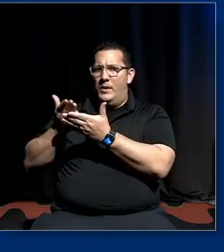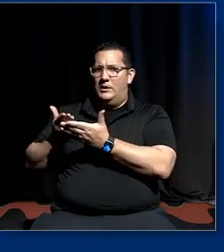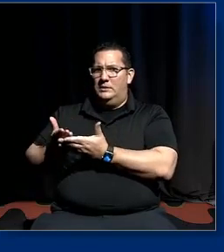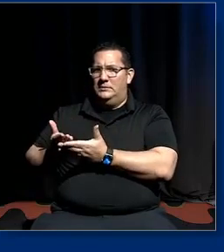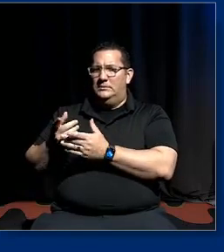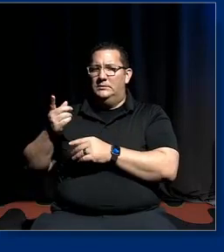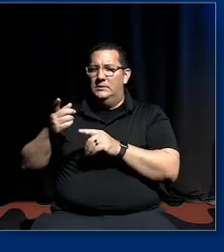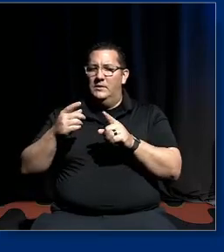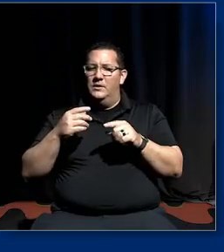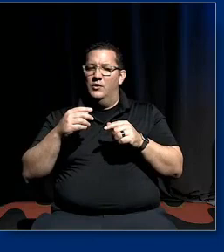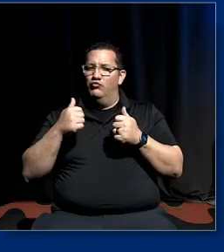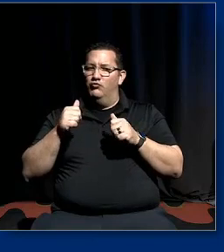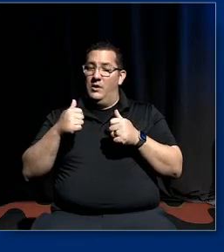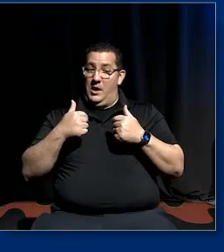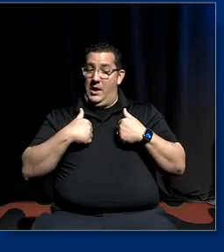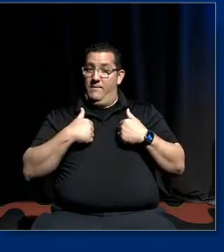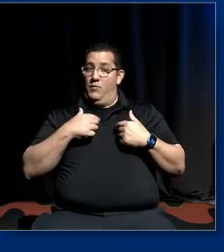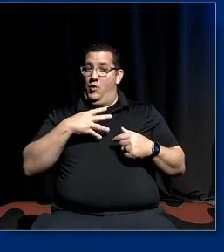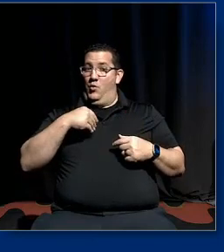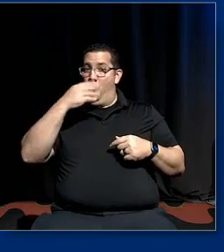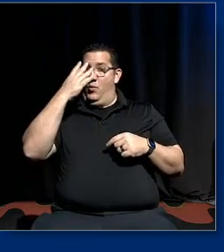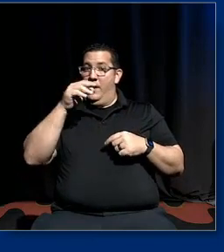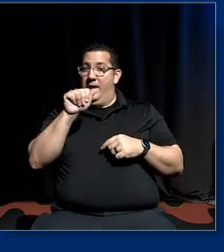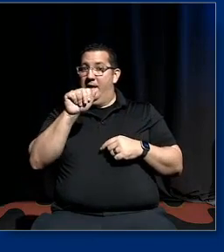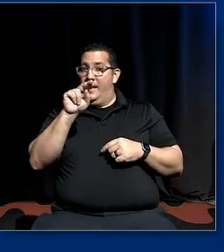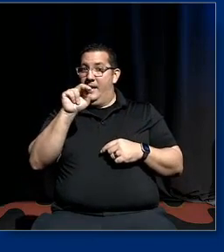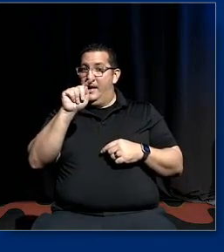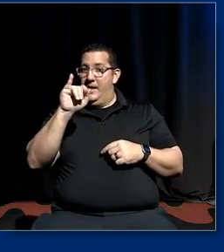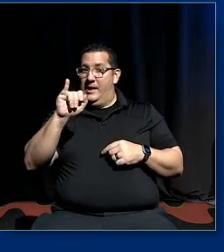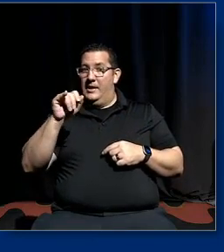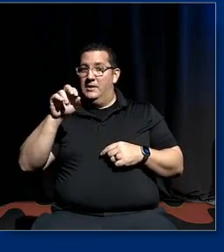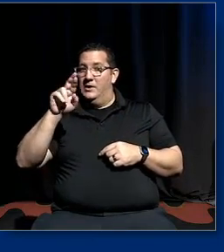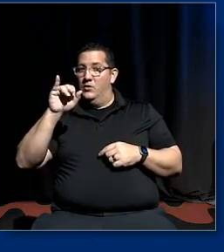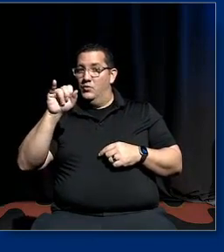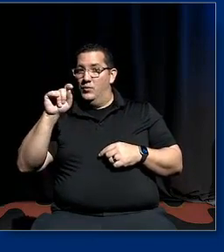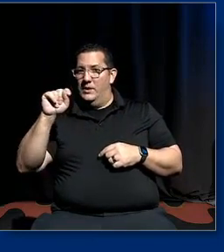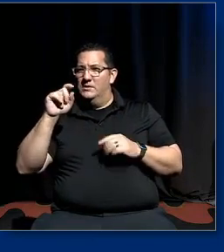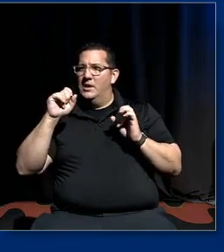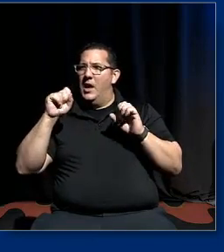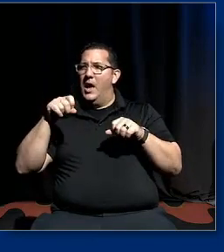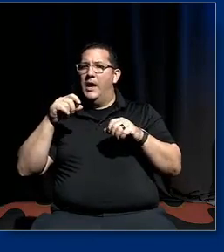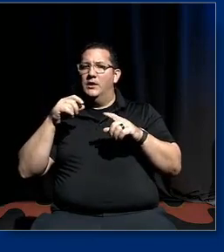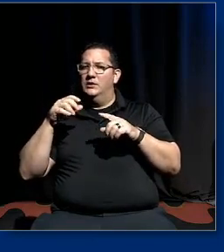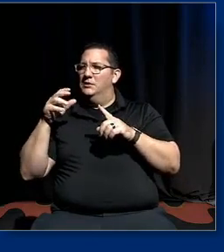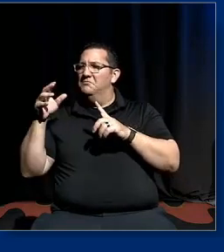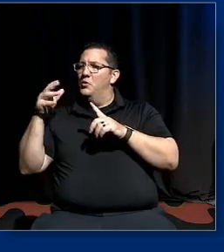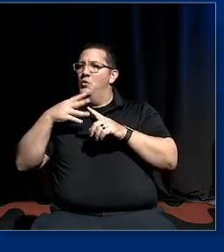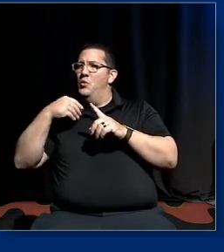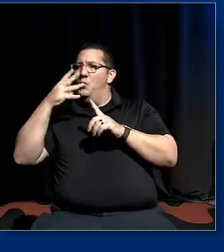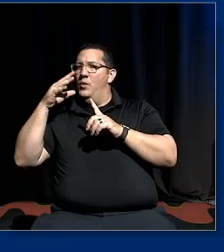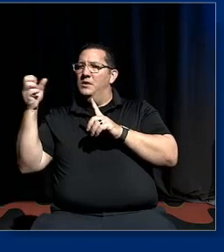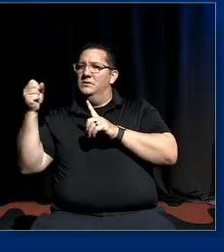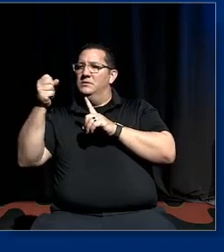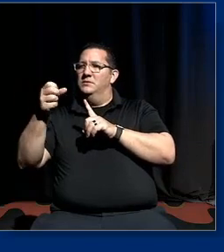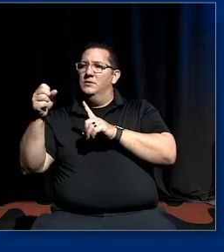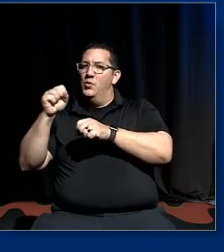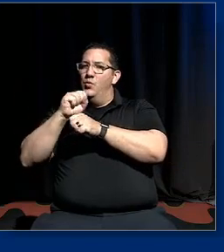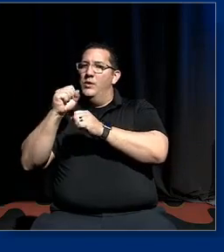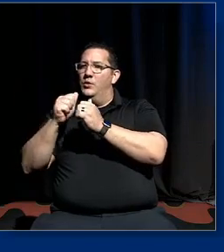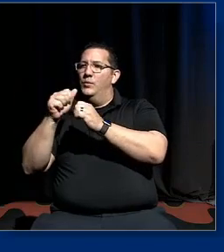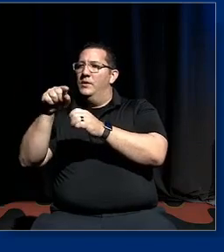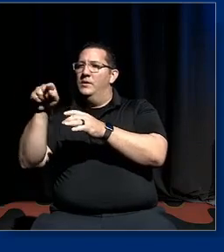whiteness so i work with ngos community groups unions um and i am often